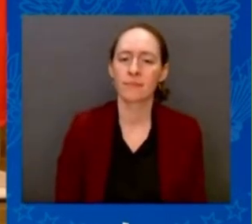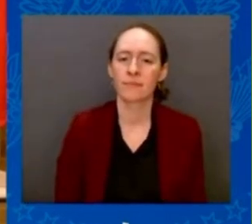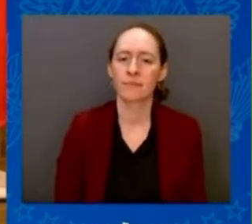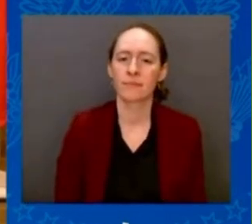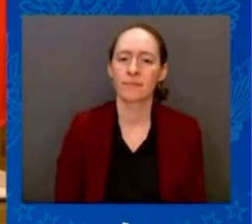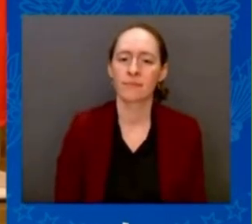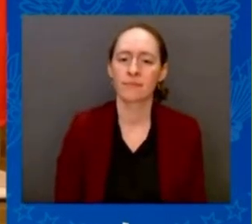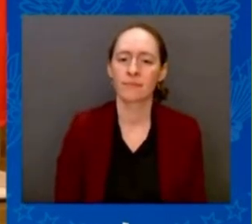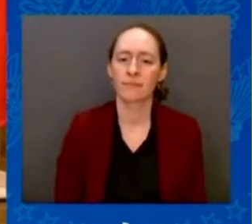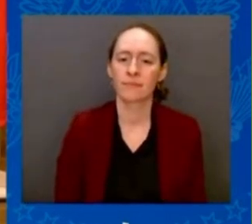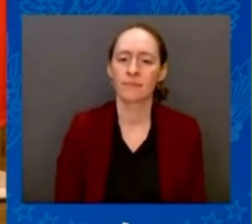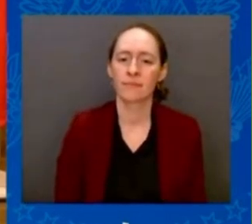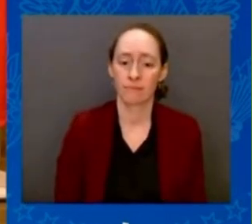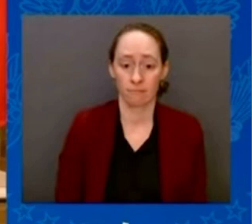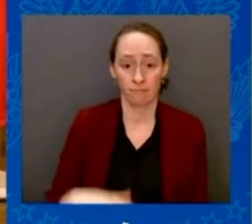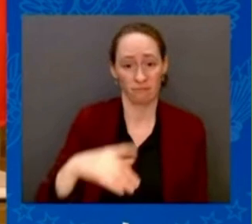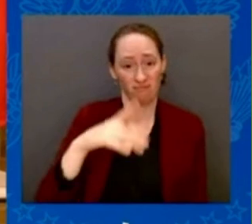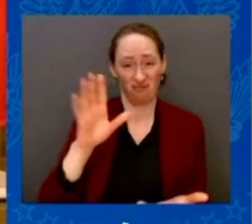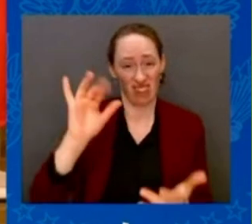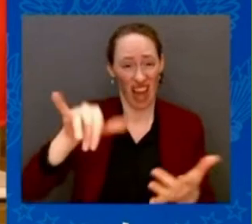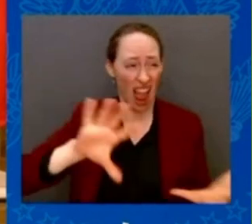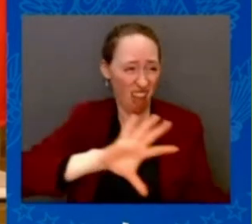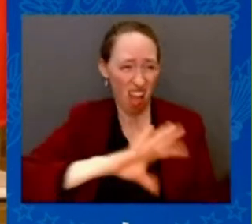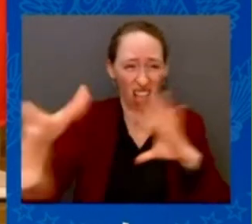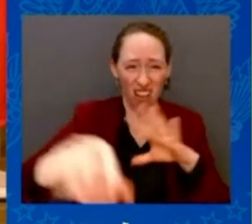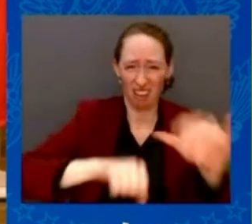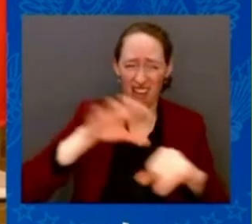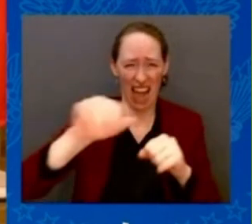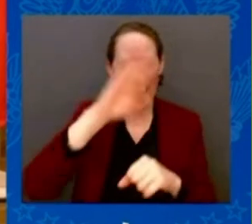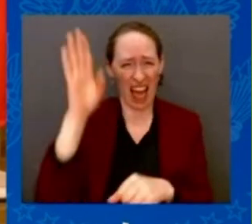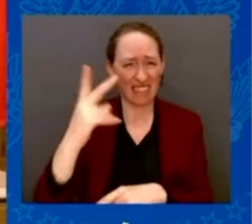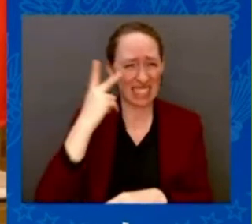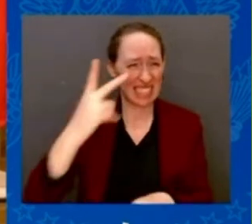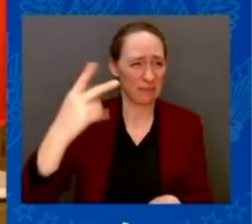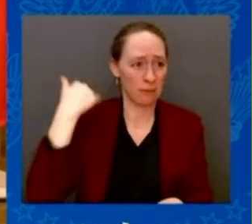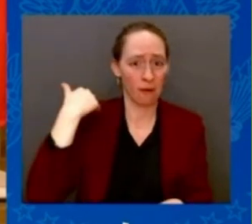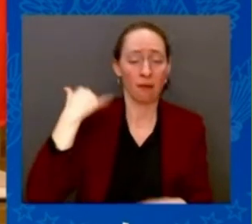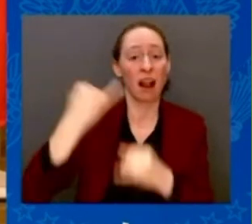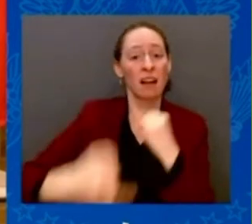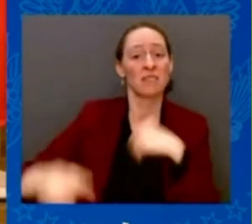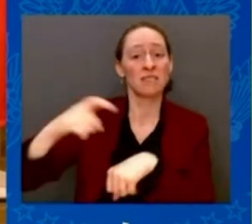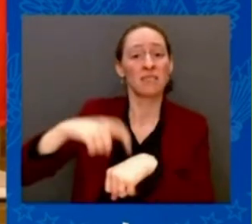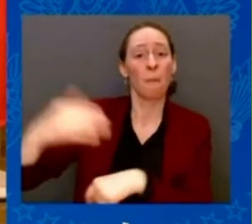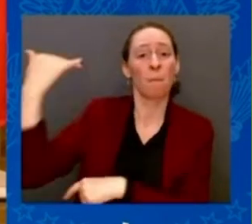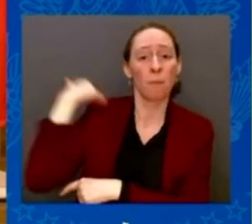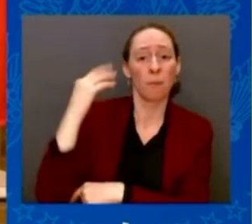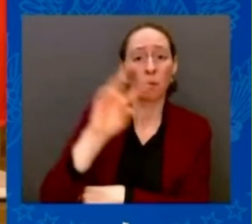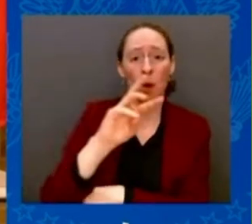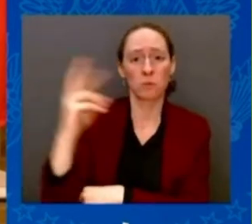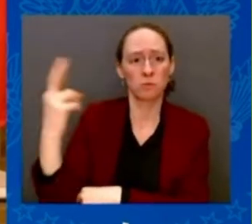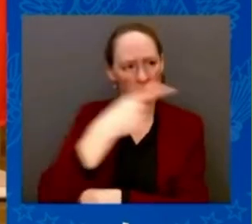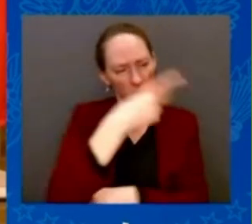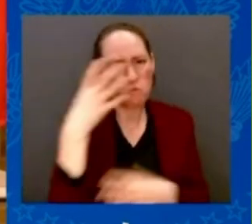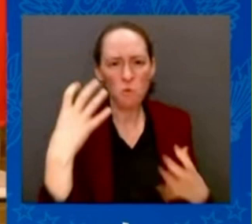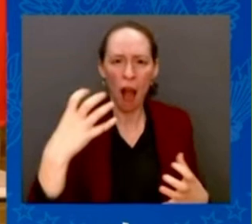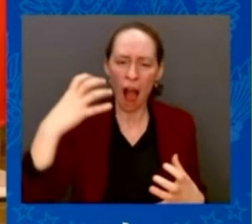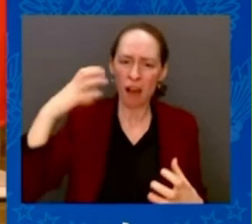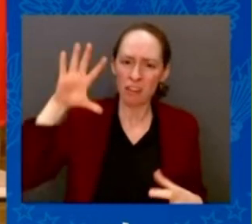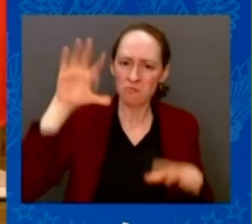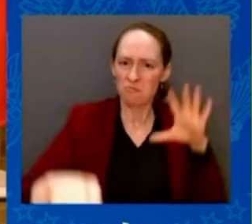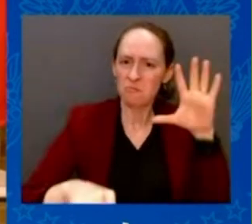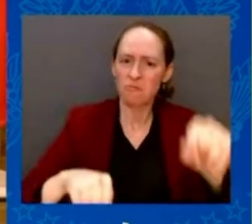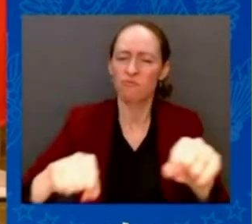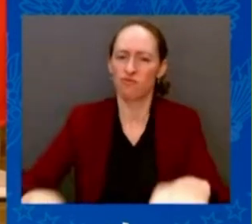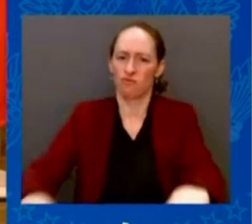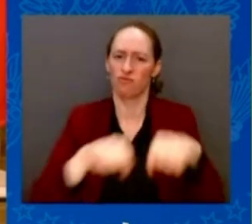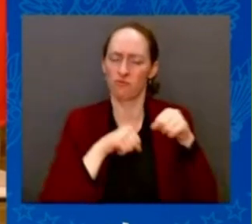nothing like that has happened. Things have changed radically. We have to — we have to make sure we change them back. So thank you